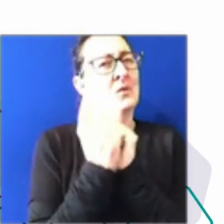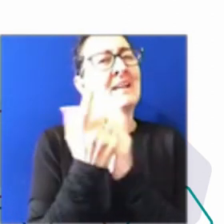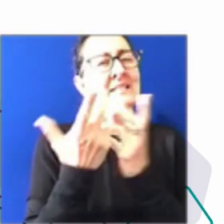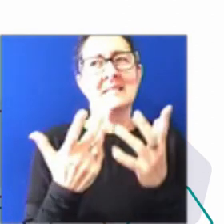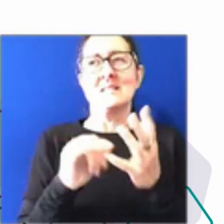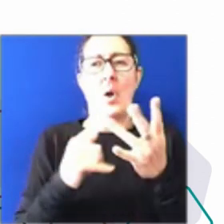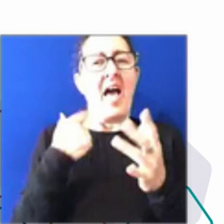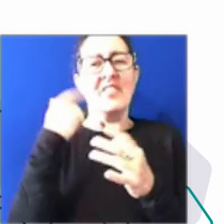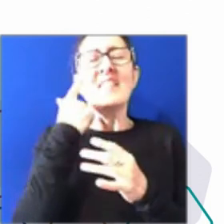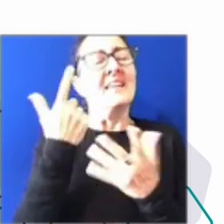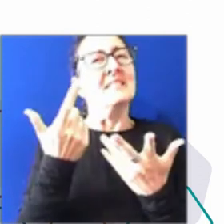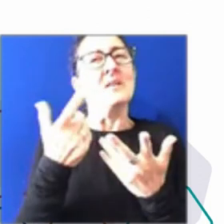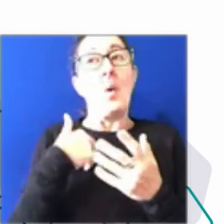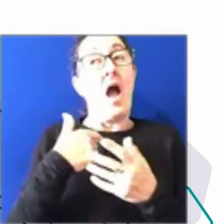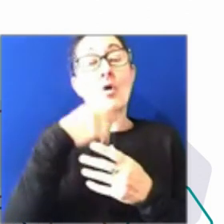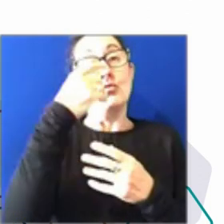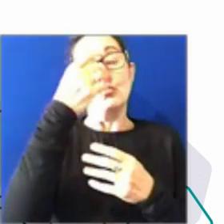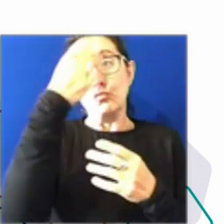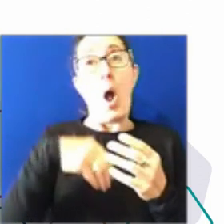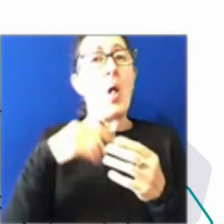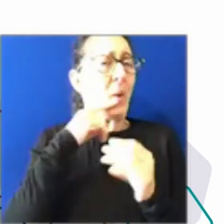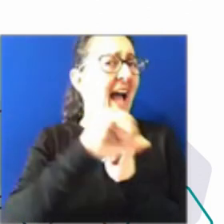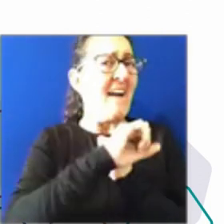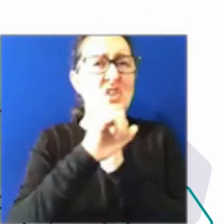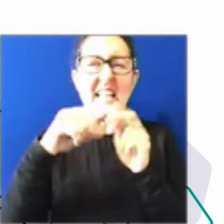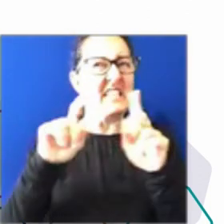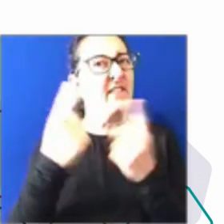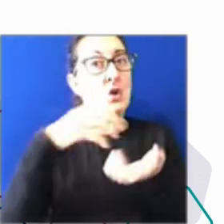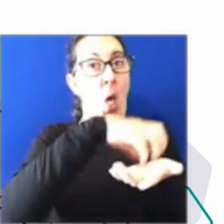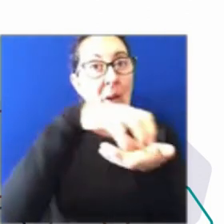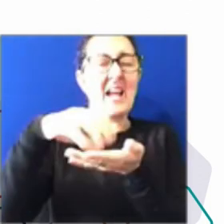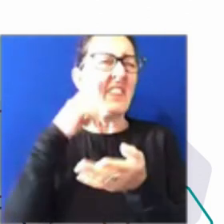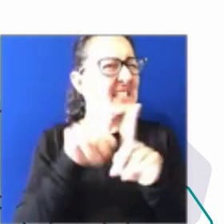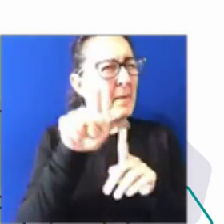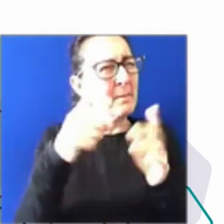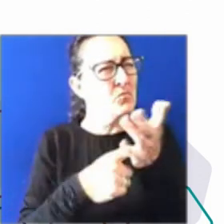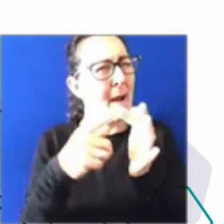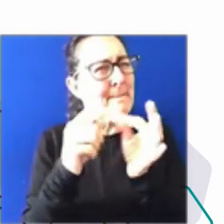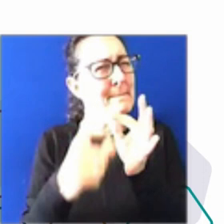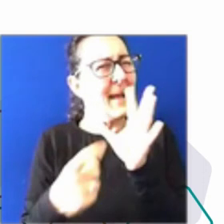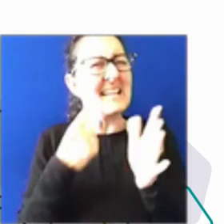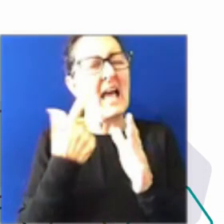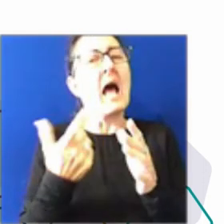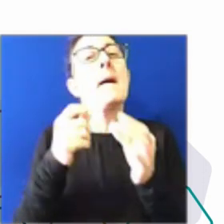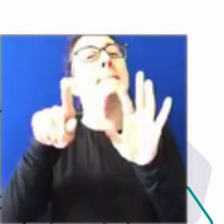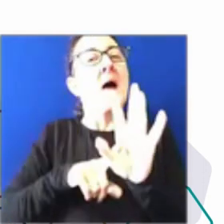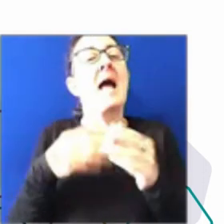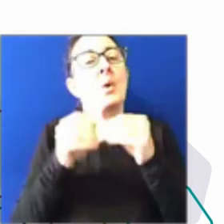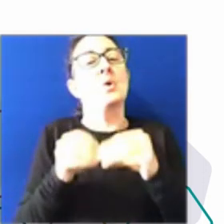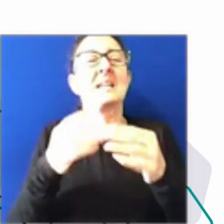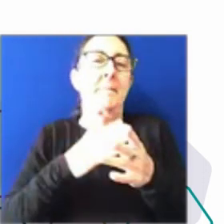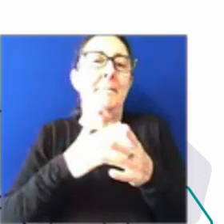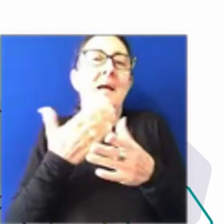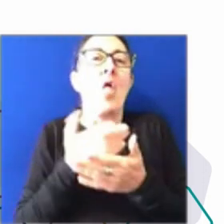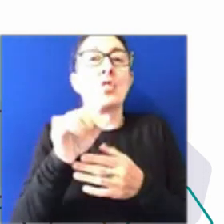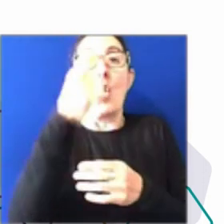range of locations. But I think the way Rebecca's doing it is really good. That kind of by negotiation, because it depends on the role and the person. Exactly.